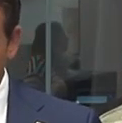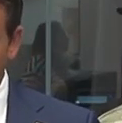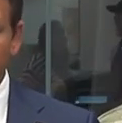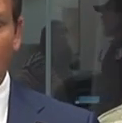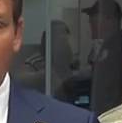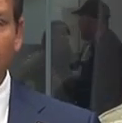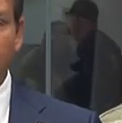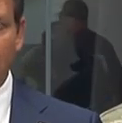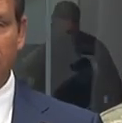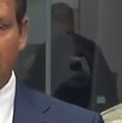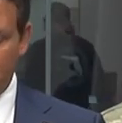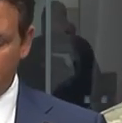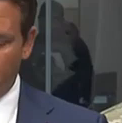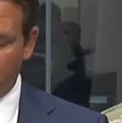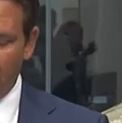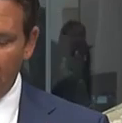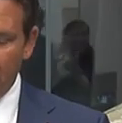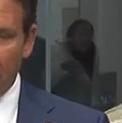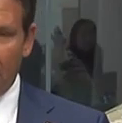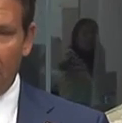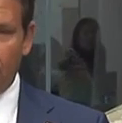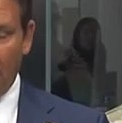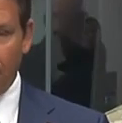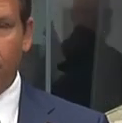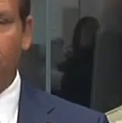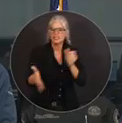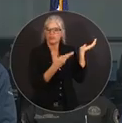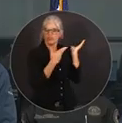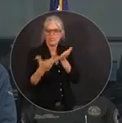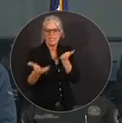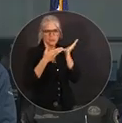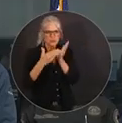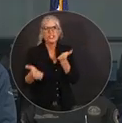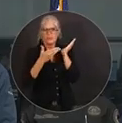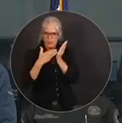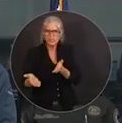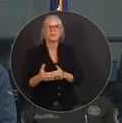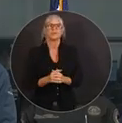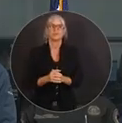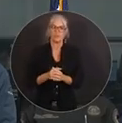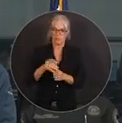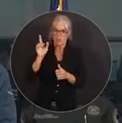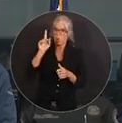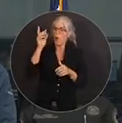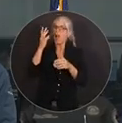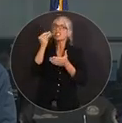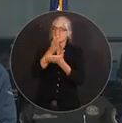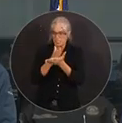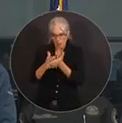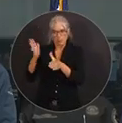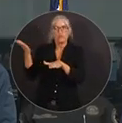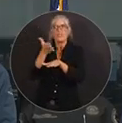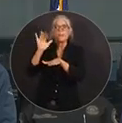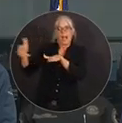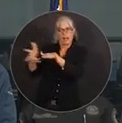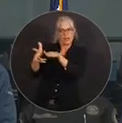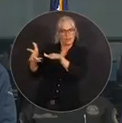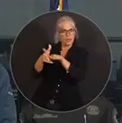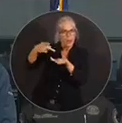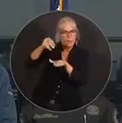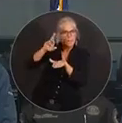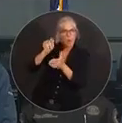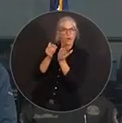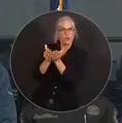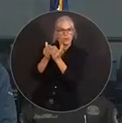continues to arrive in the state of Florida by port and what we're doing to bring it in on the ground. But